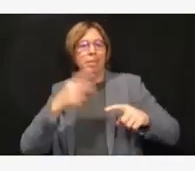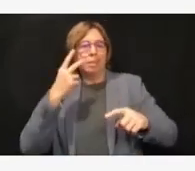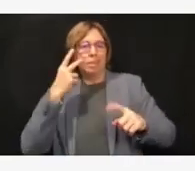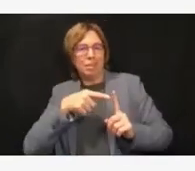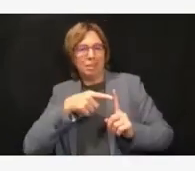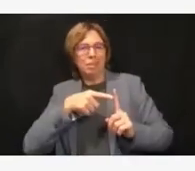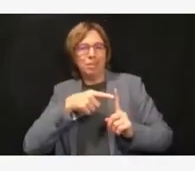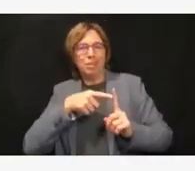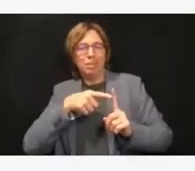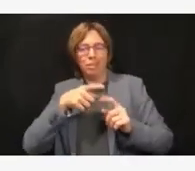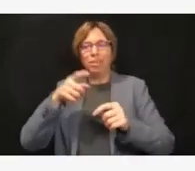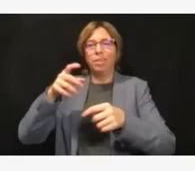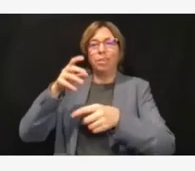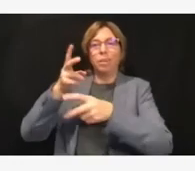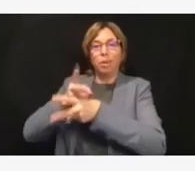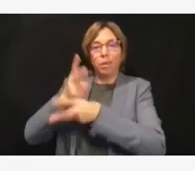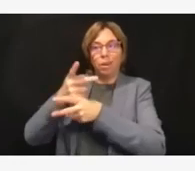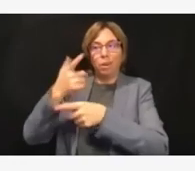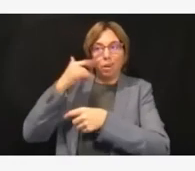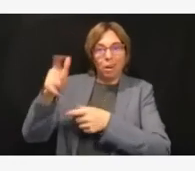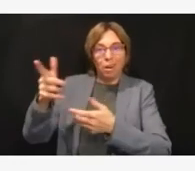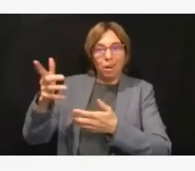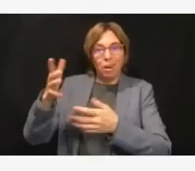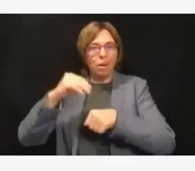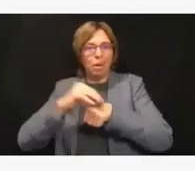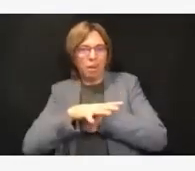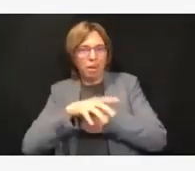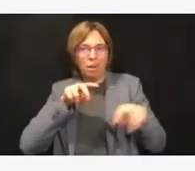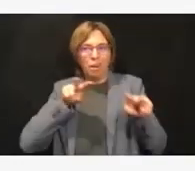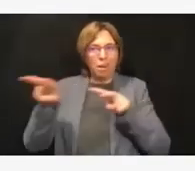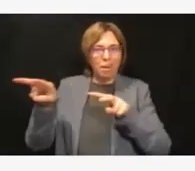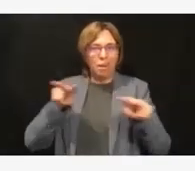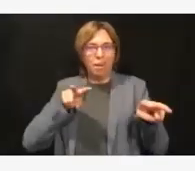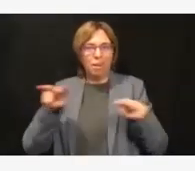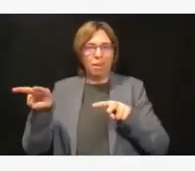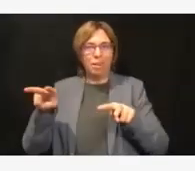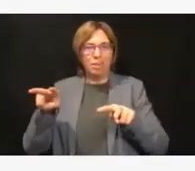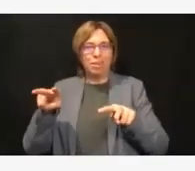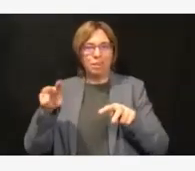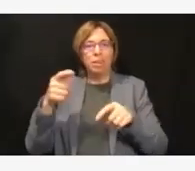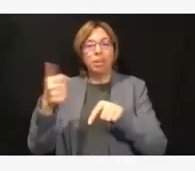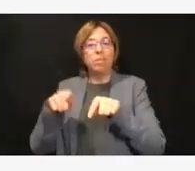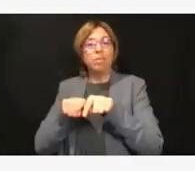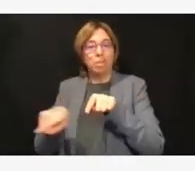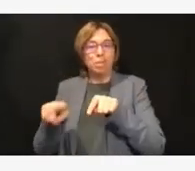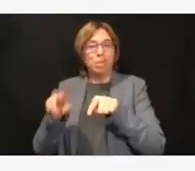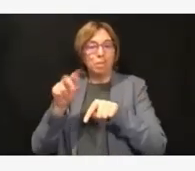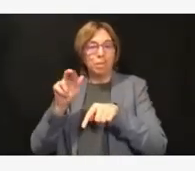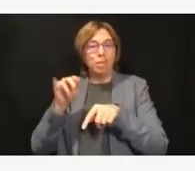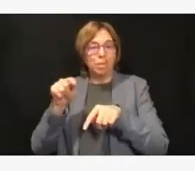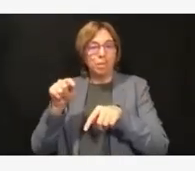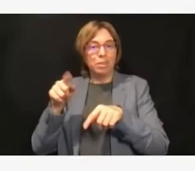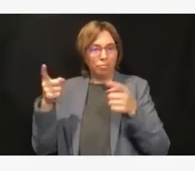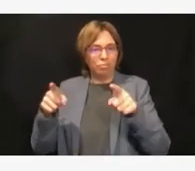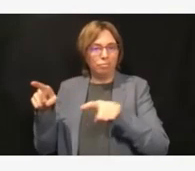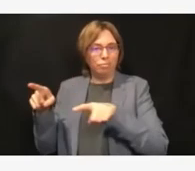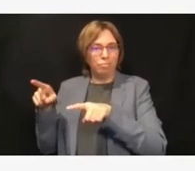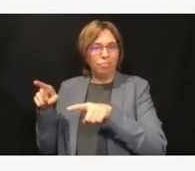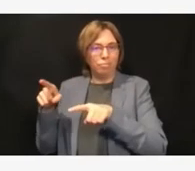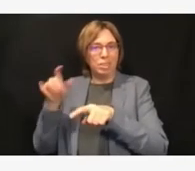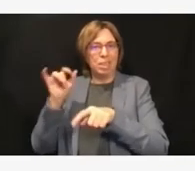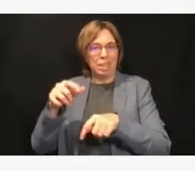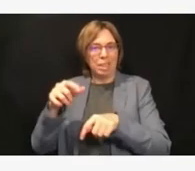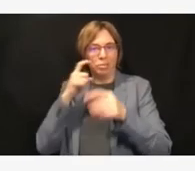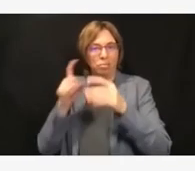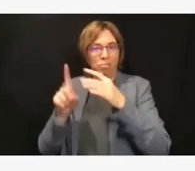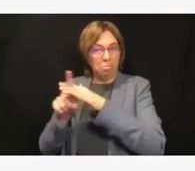the threat of other variants, variants, as we saw recently, do you see